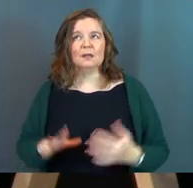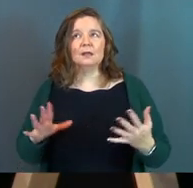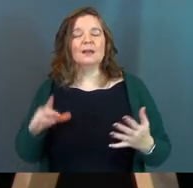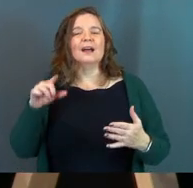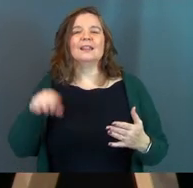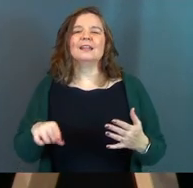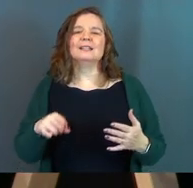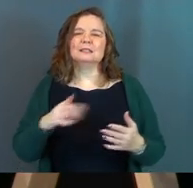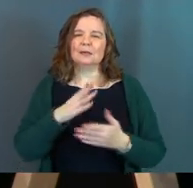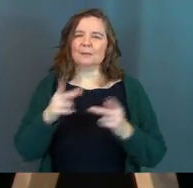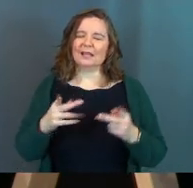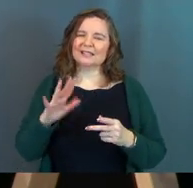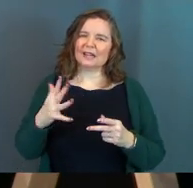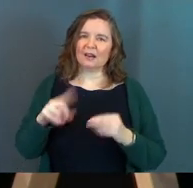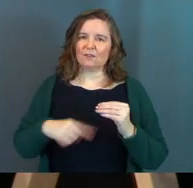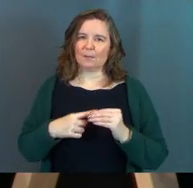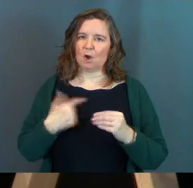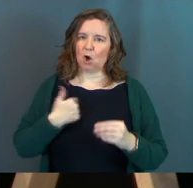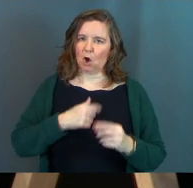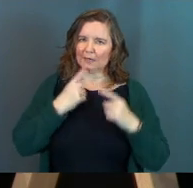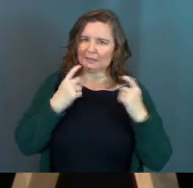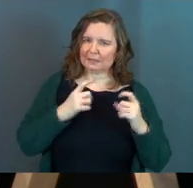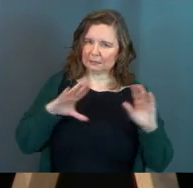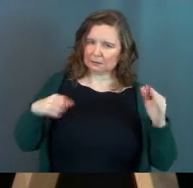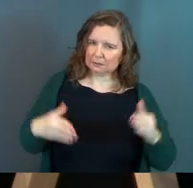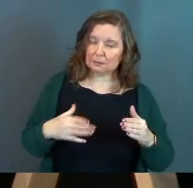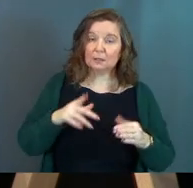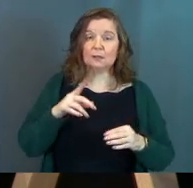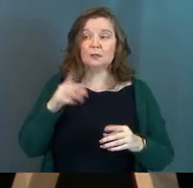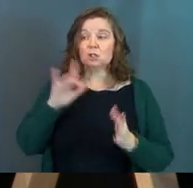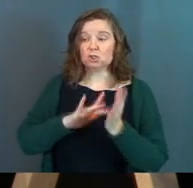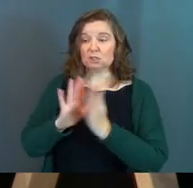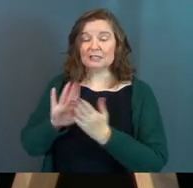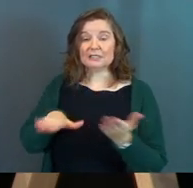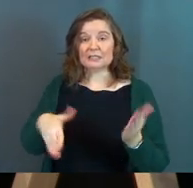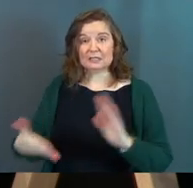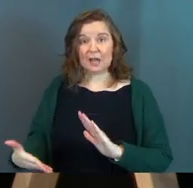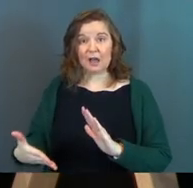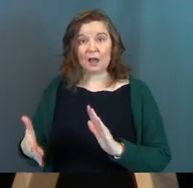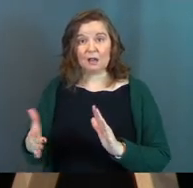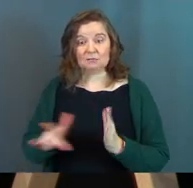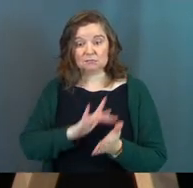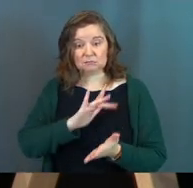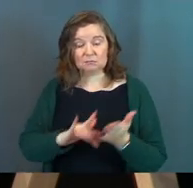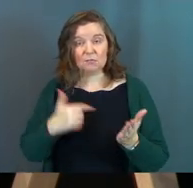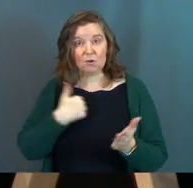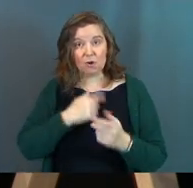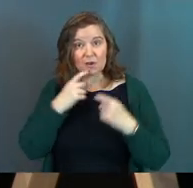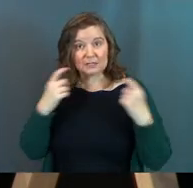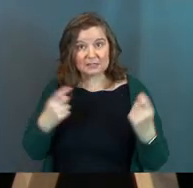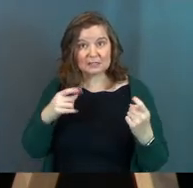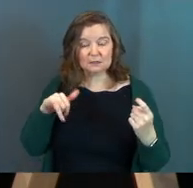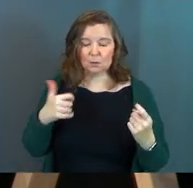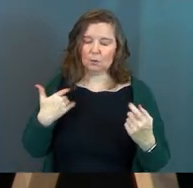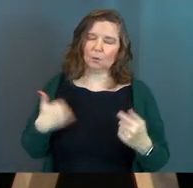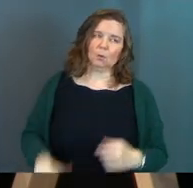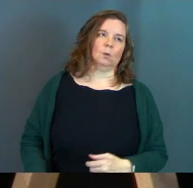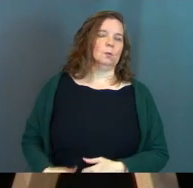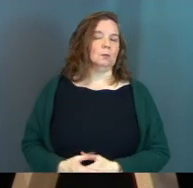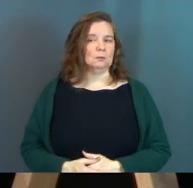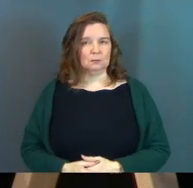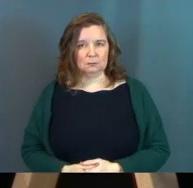And this is the spot that's kind of about our sin, right? Like, not only did Jesus die on the cross for our sins. Oh!